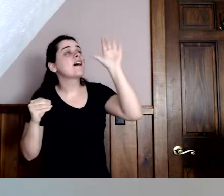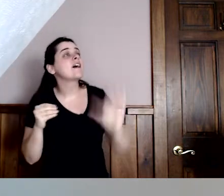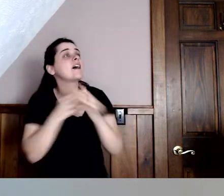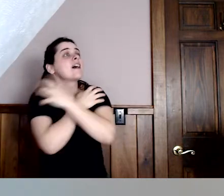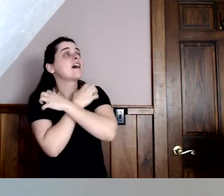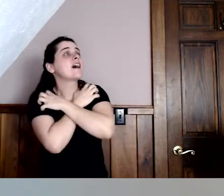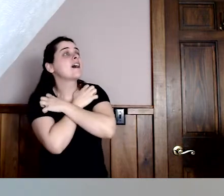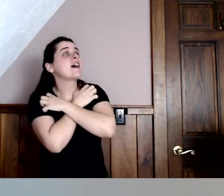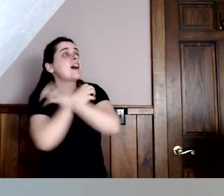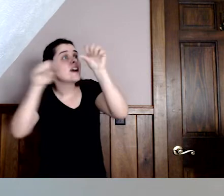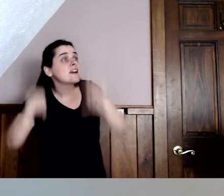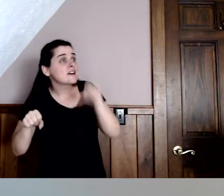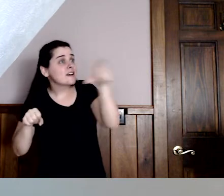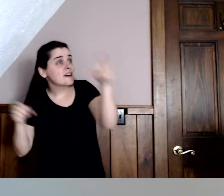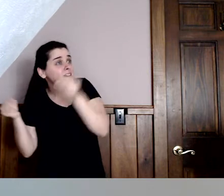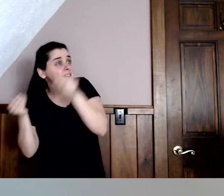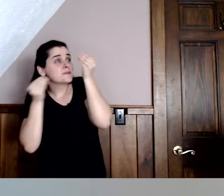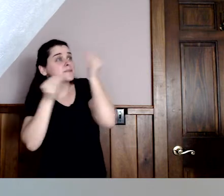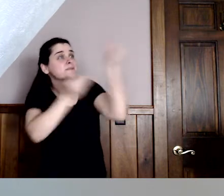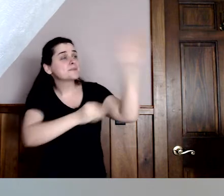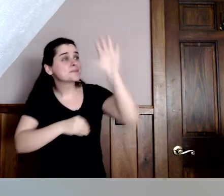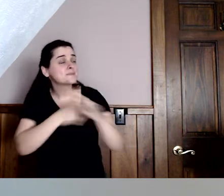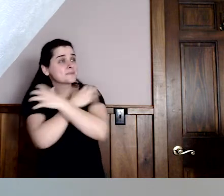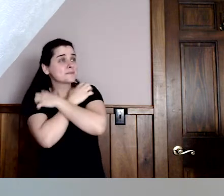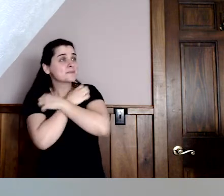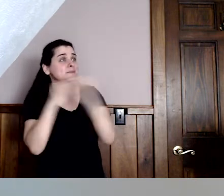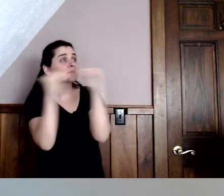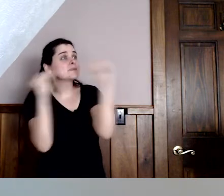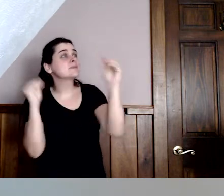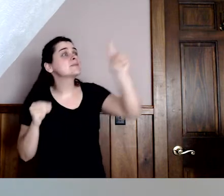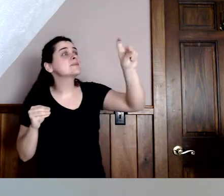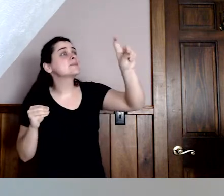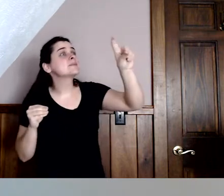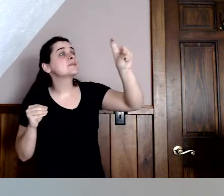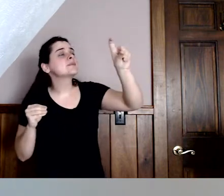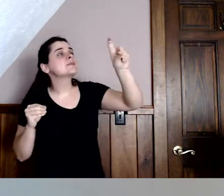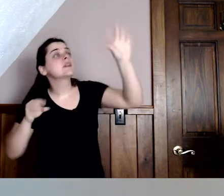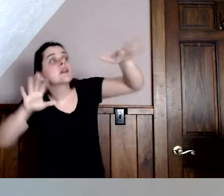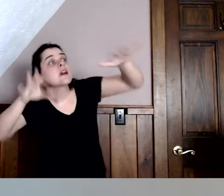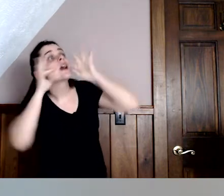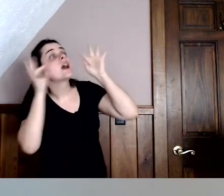hi. Here I am, in the pond. Come and get the kiss.